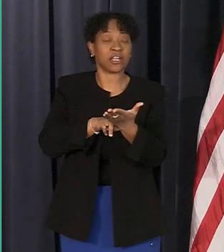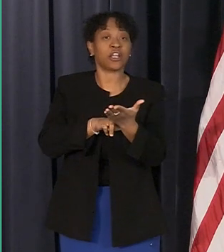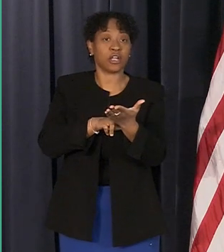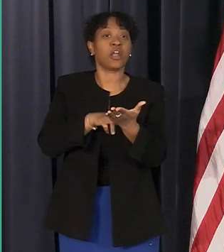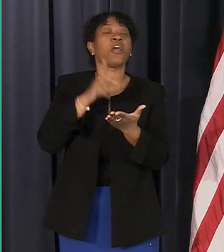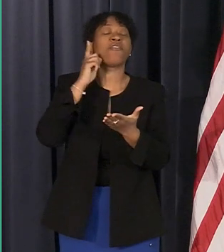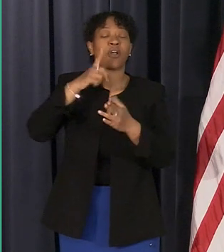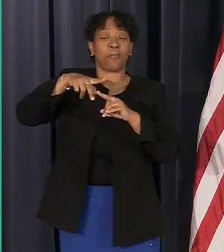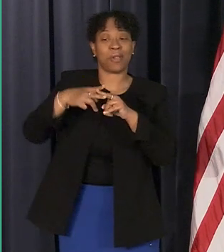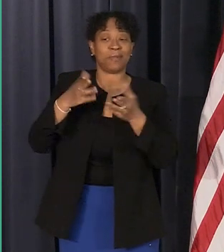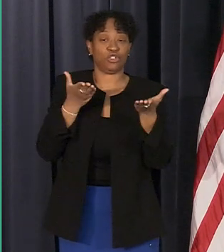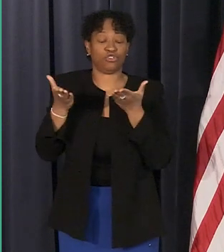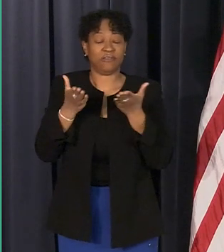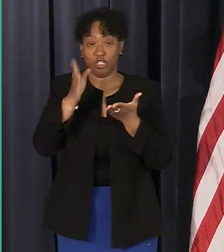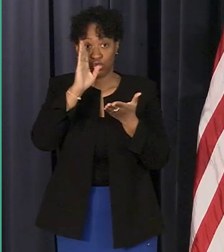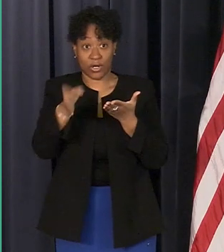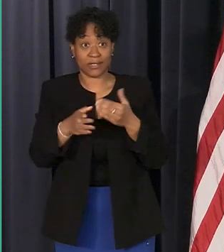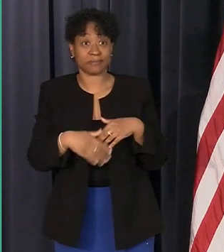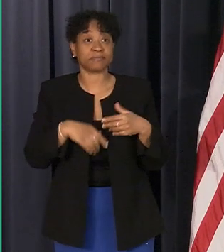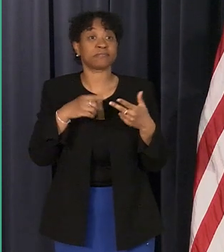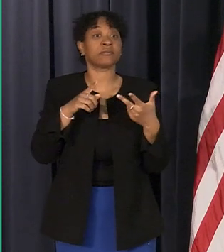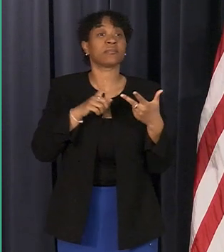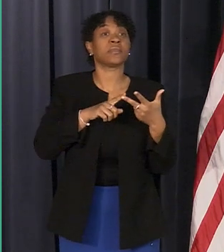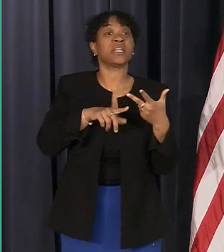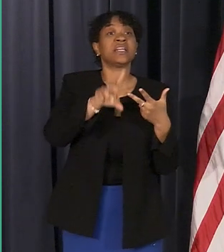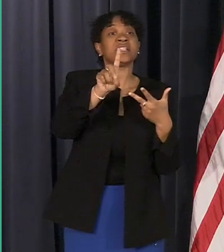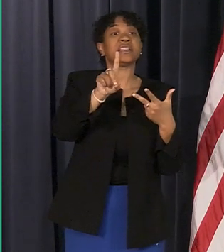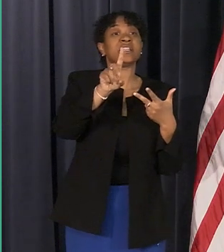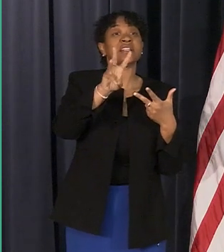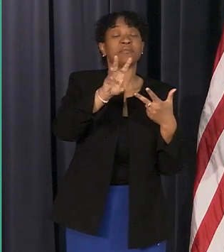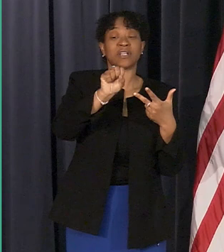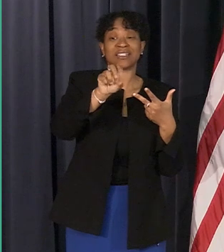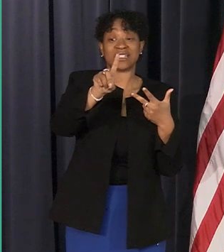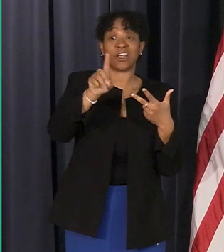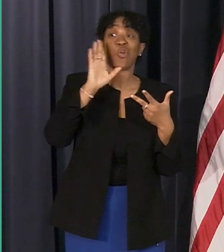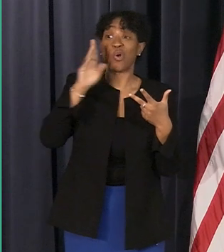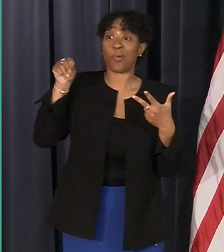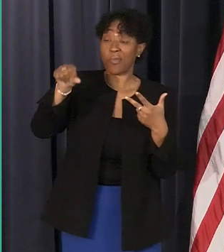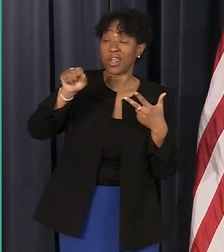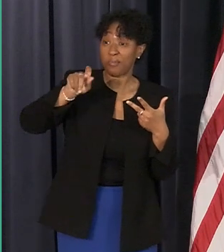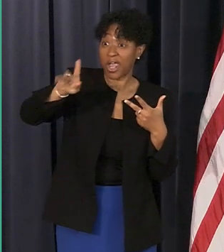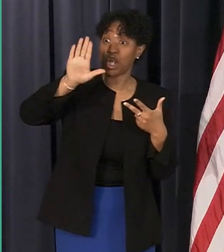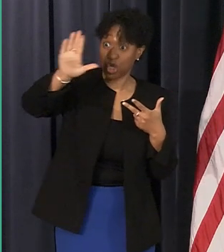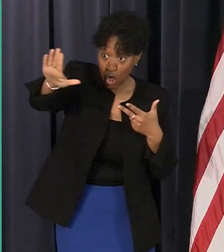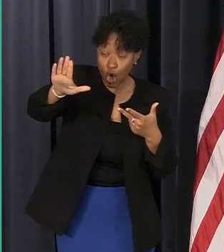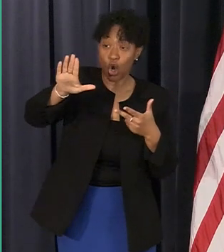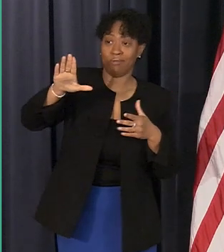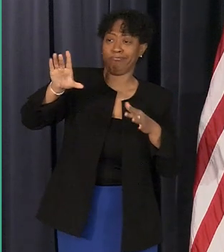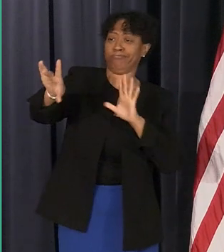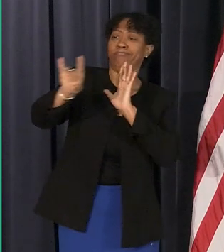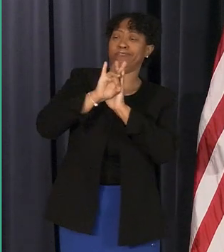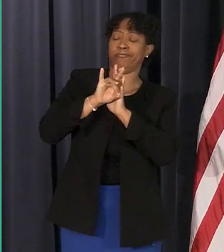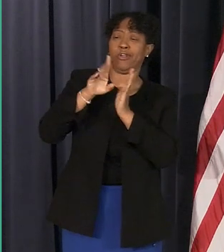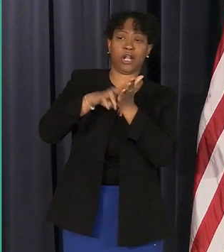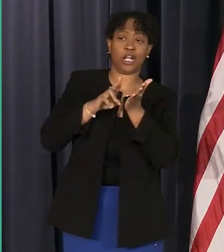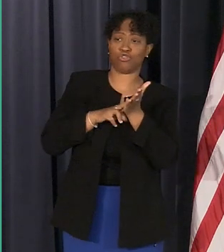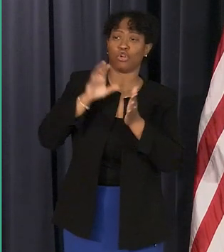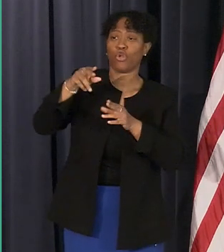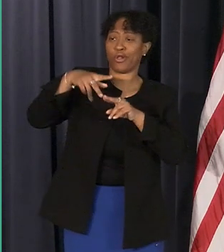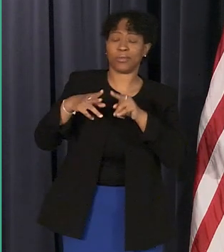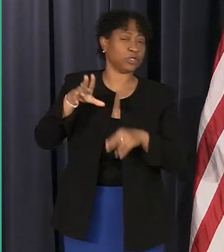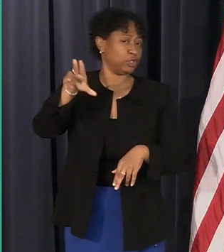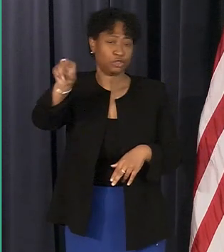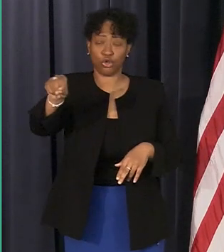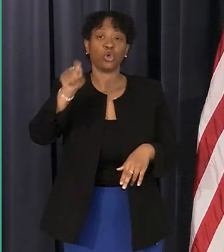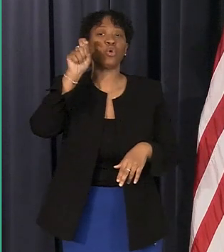directly dwsd will not reimburse your contractor or plumber so you have to use